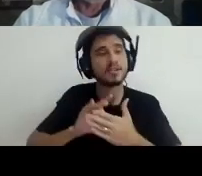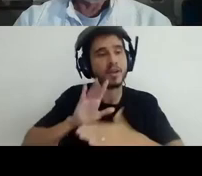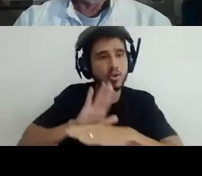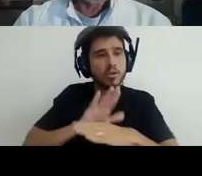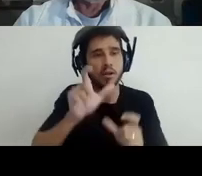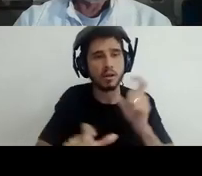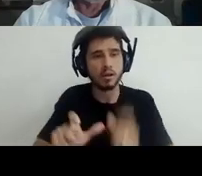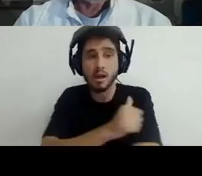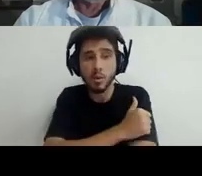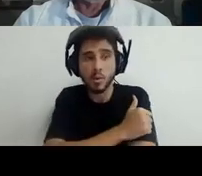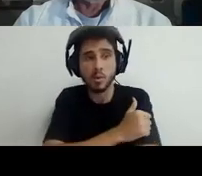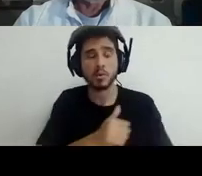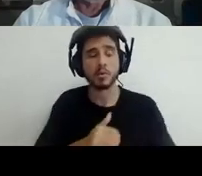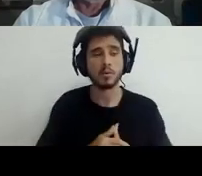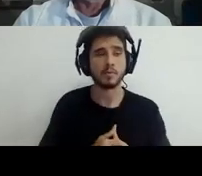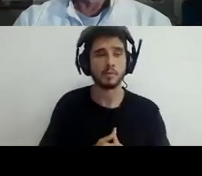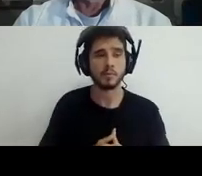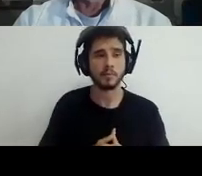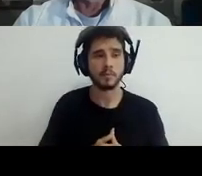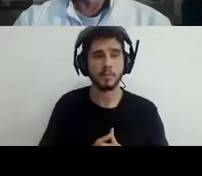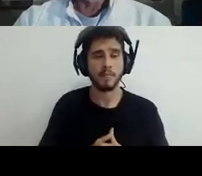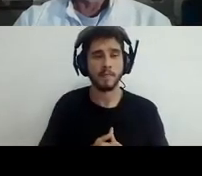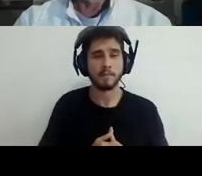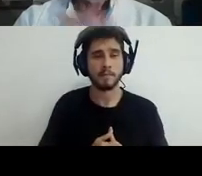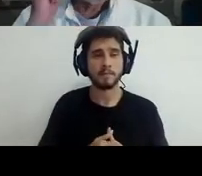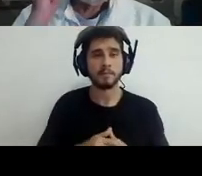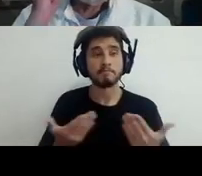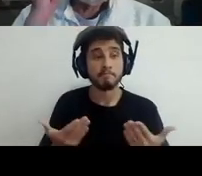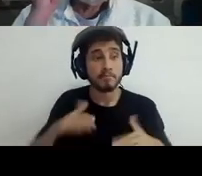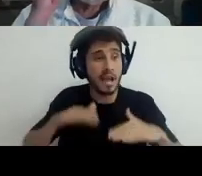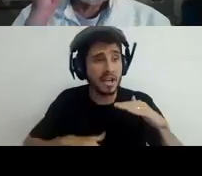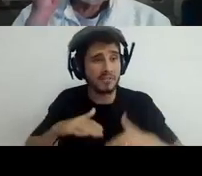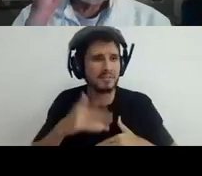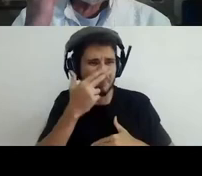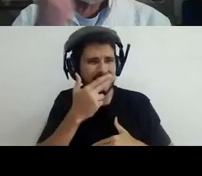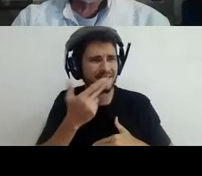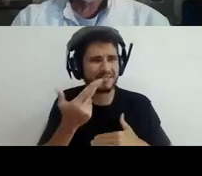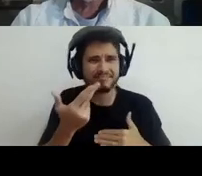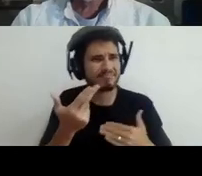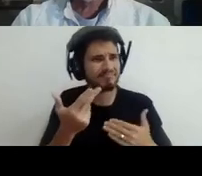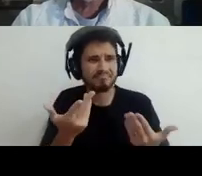It's the decisive factor which makes that an education system still survives